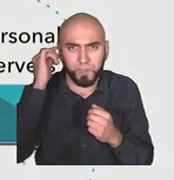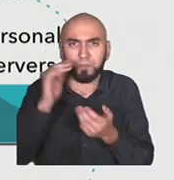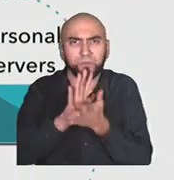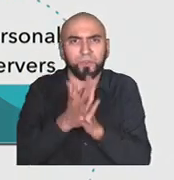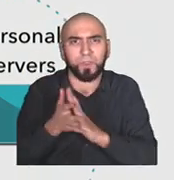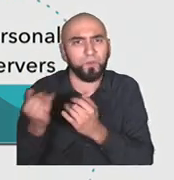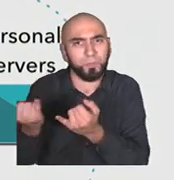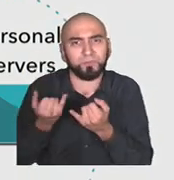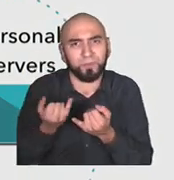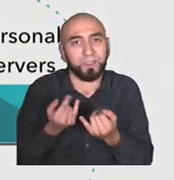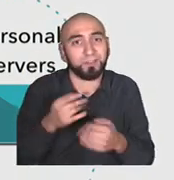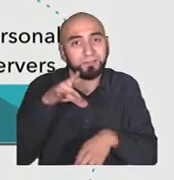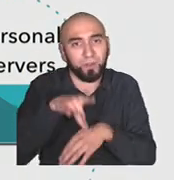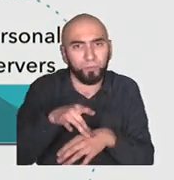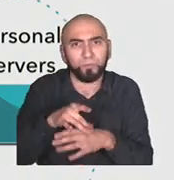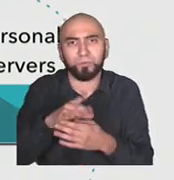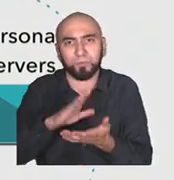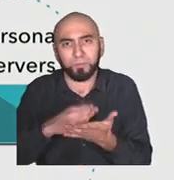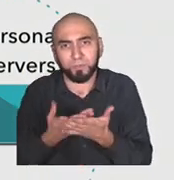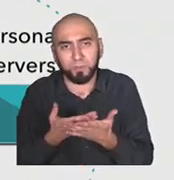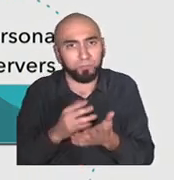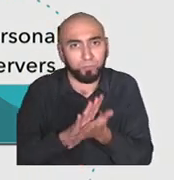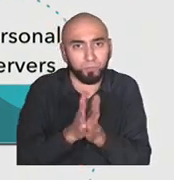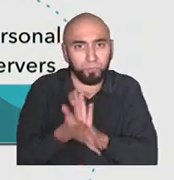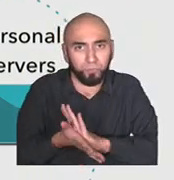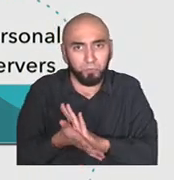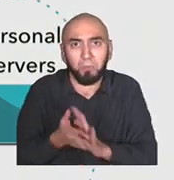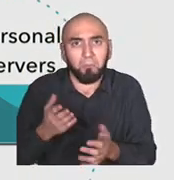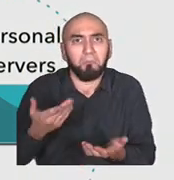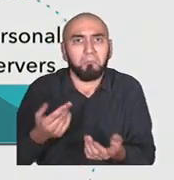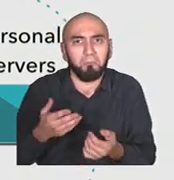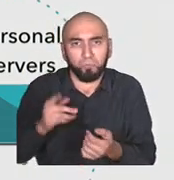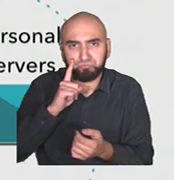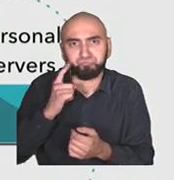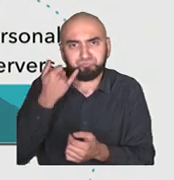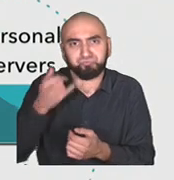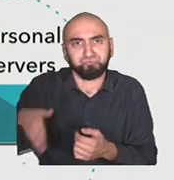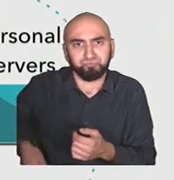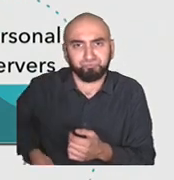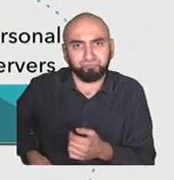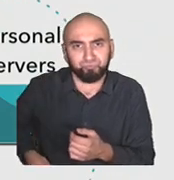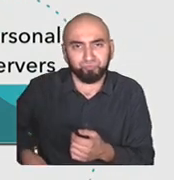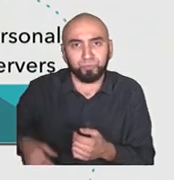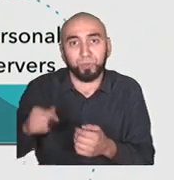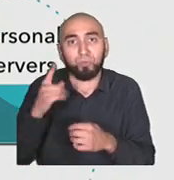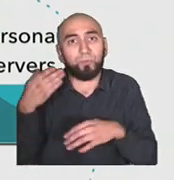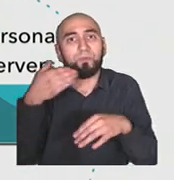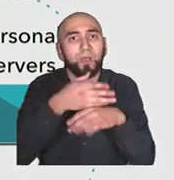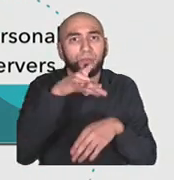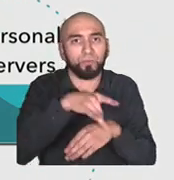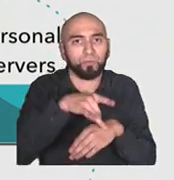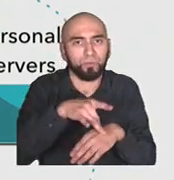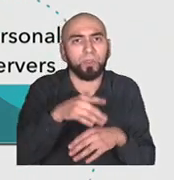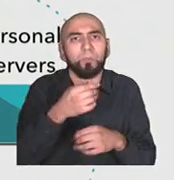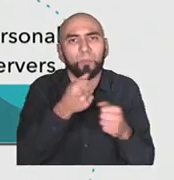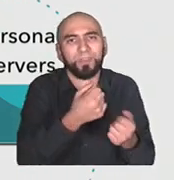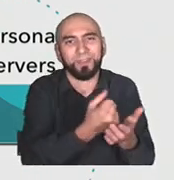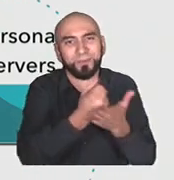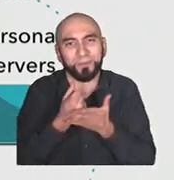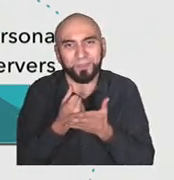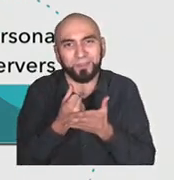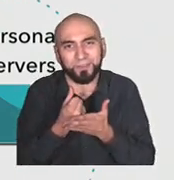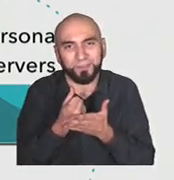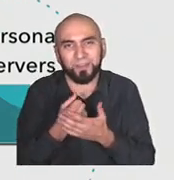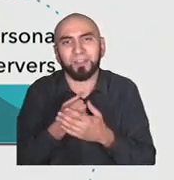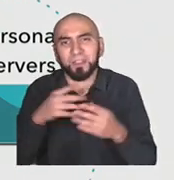take it to a doctor, they can make a diagnosis, add the information to your file, and you can take it home